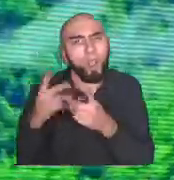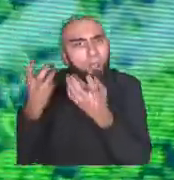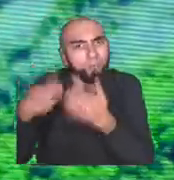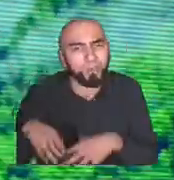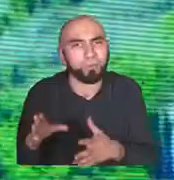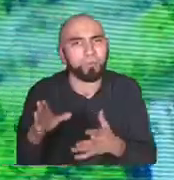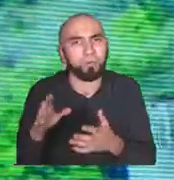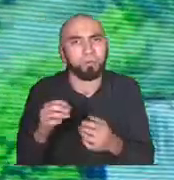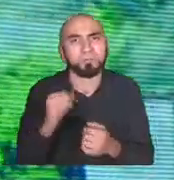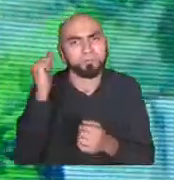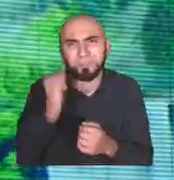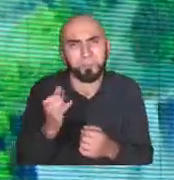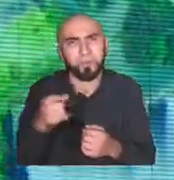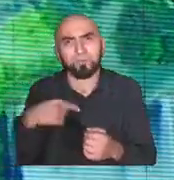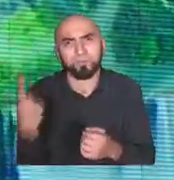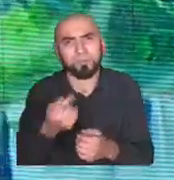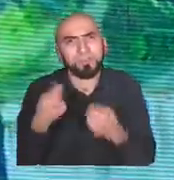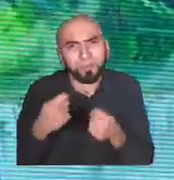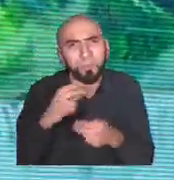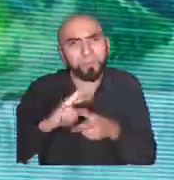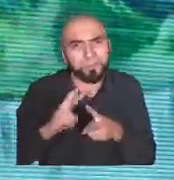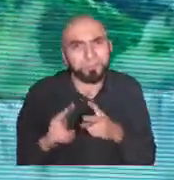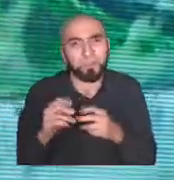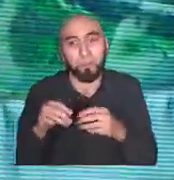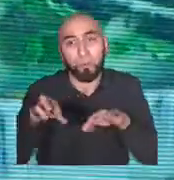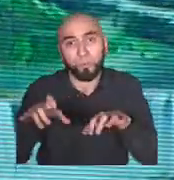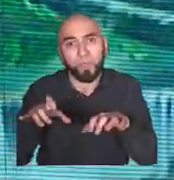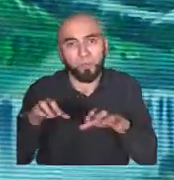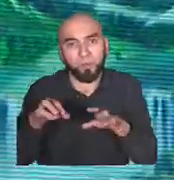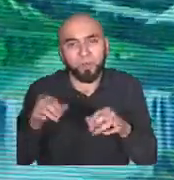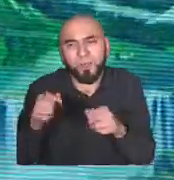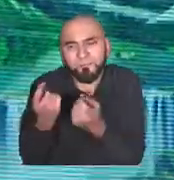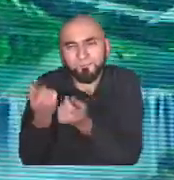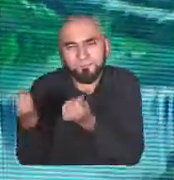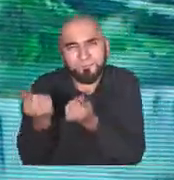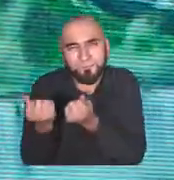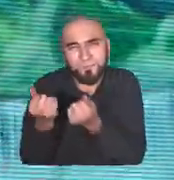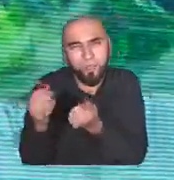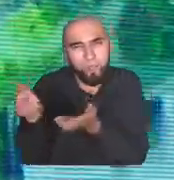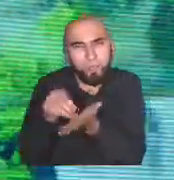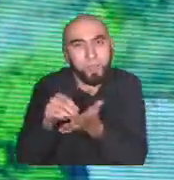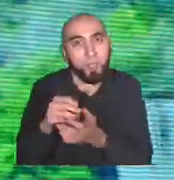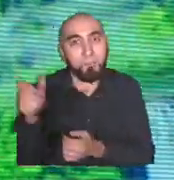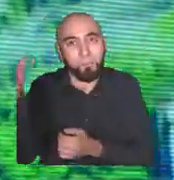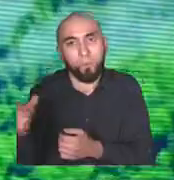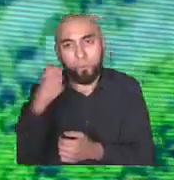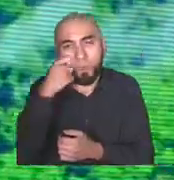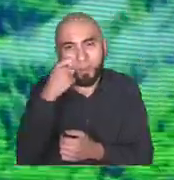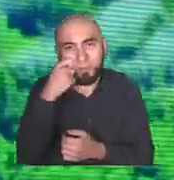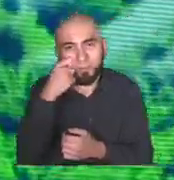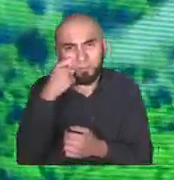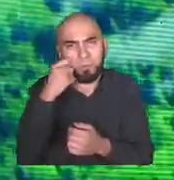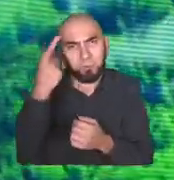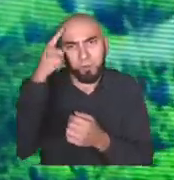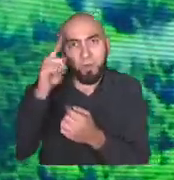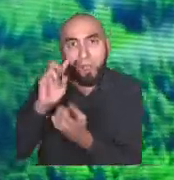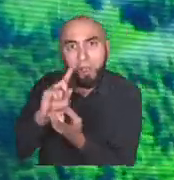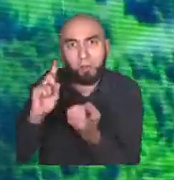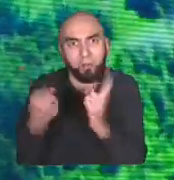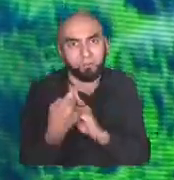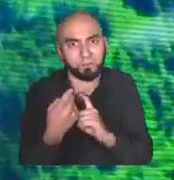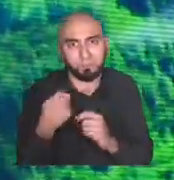computer that acts like a human, we end up making humans act like a computer. We end up having humans on pause.